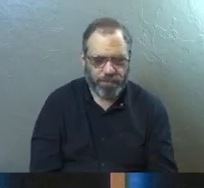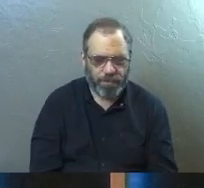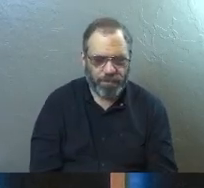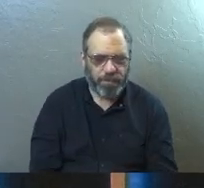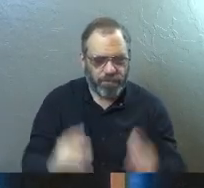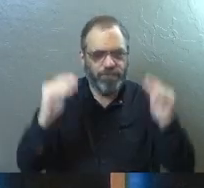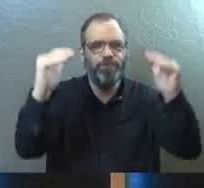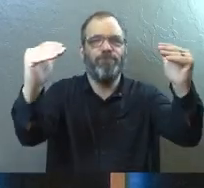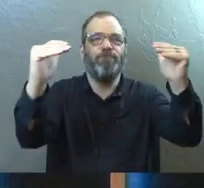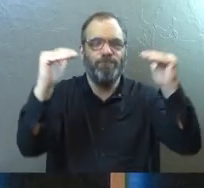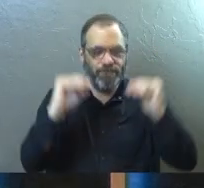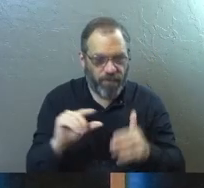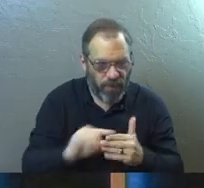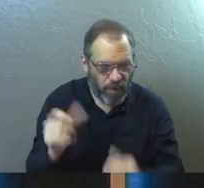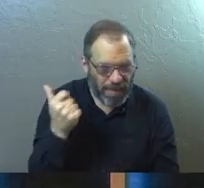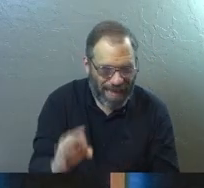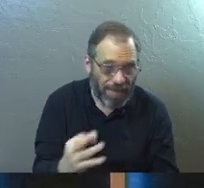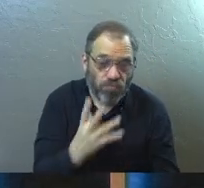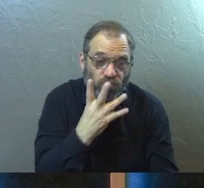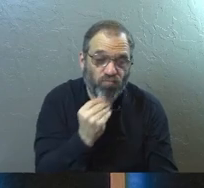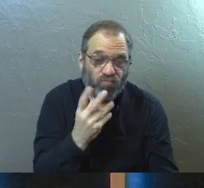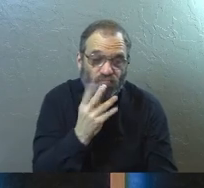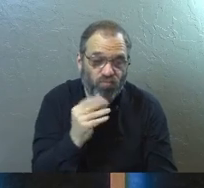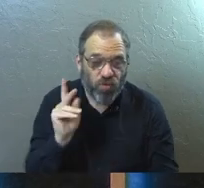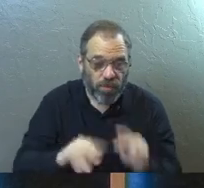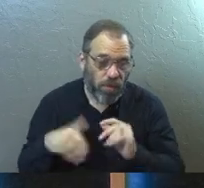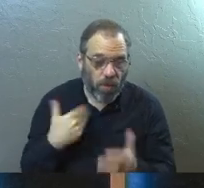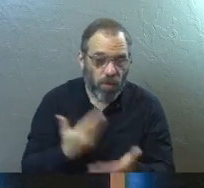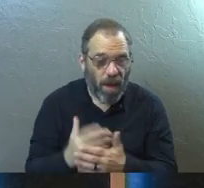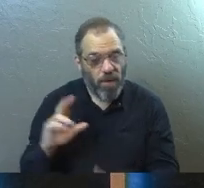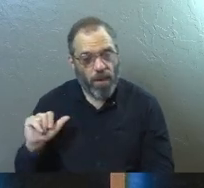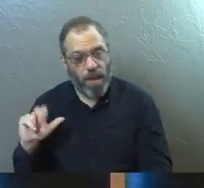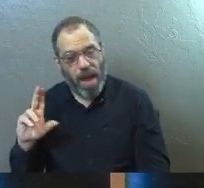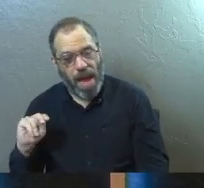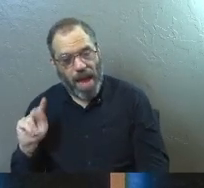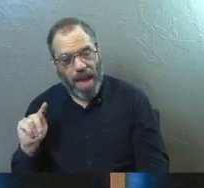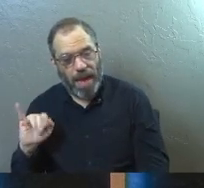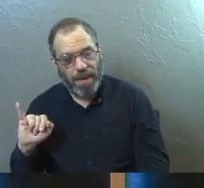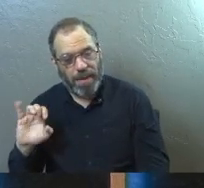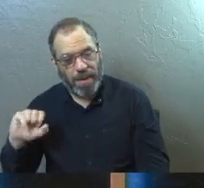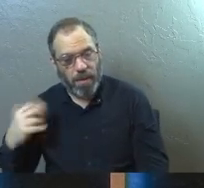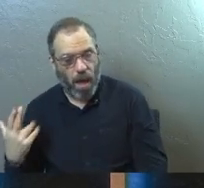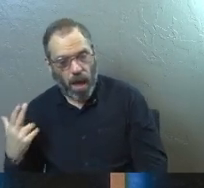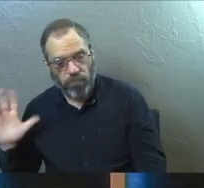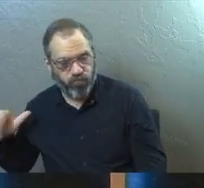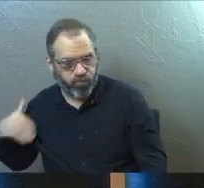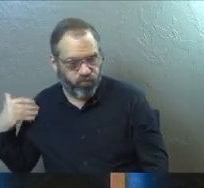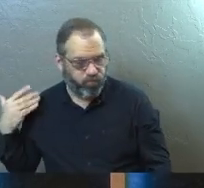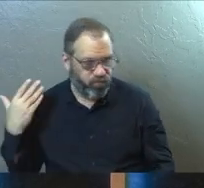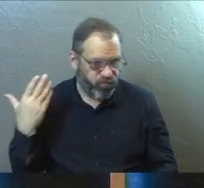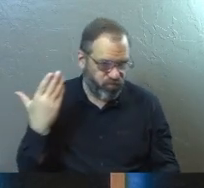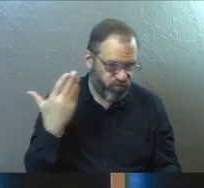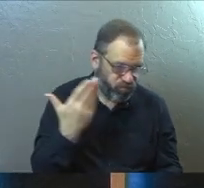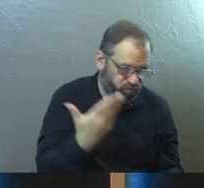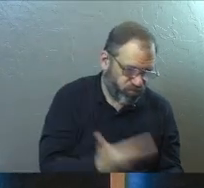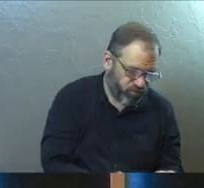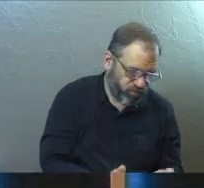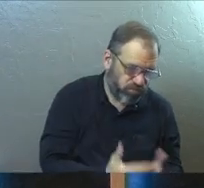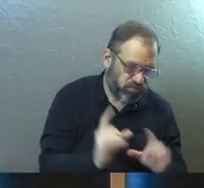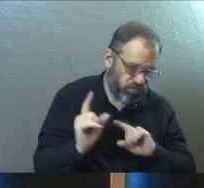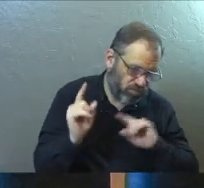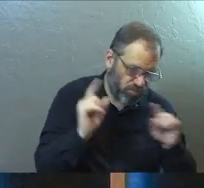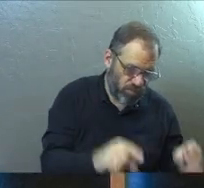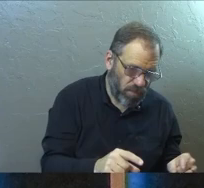Then go on to verse 19. Then some Jews arrived from Antioch and Iconium and won the crowds to their side.